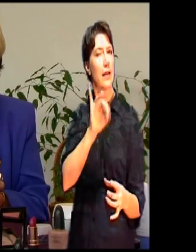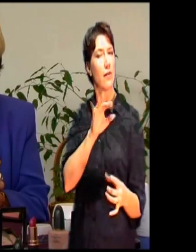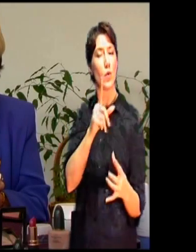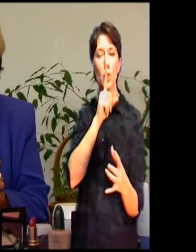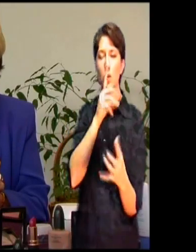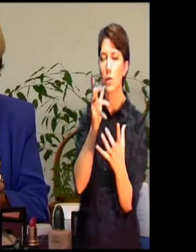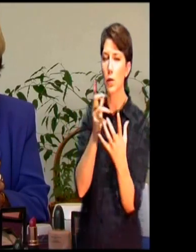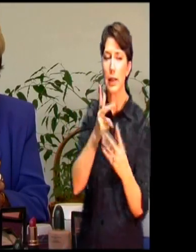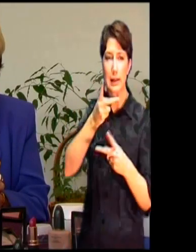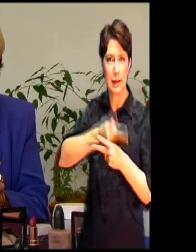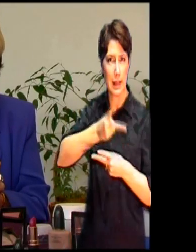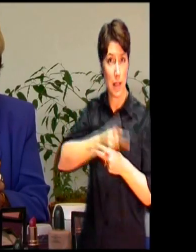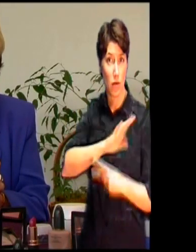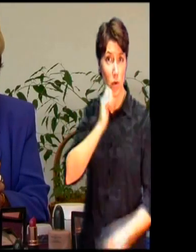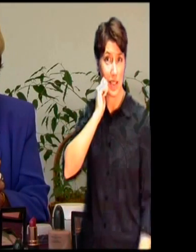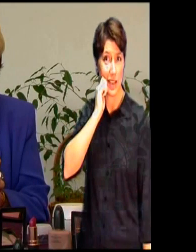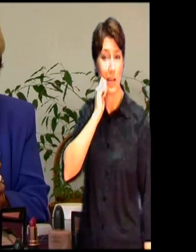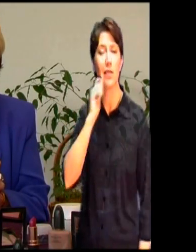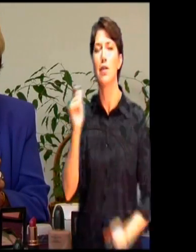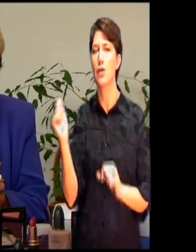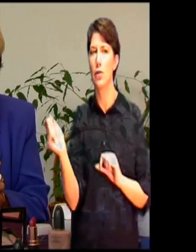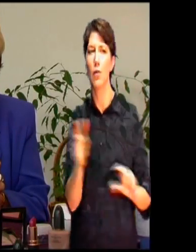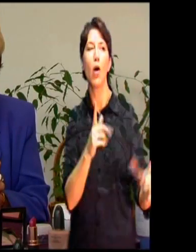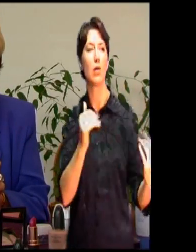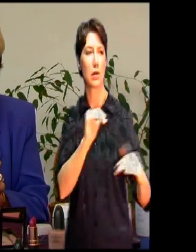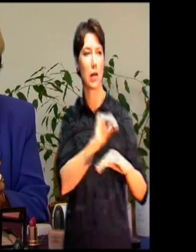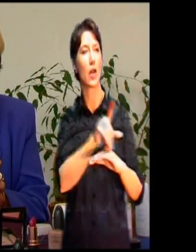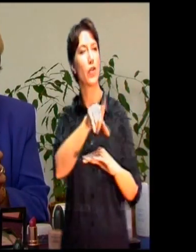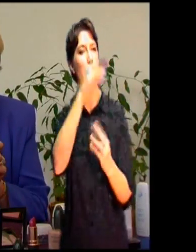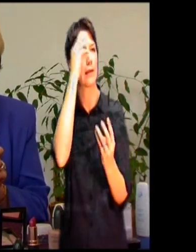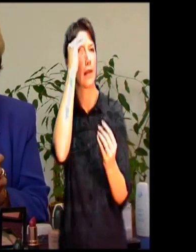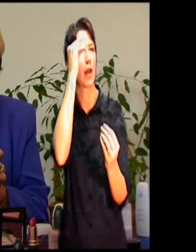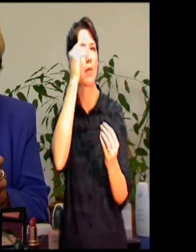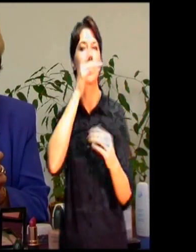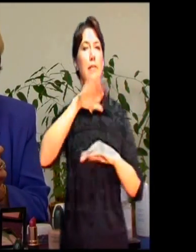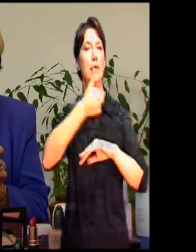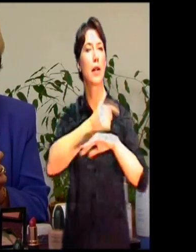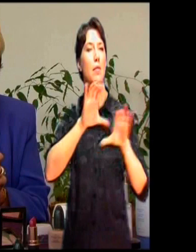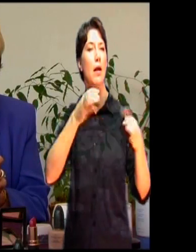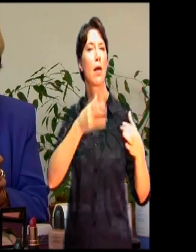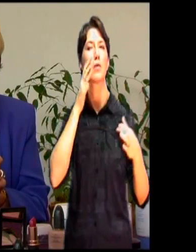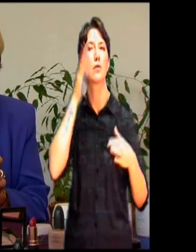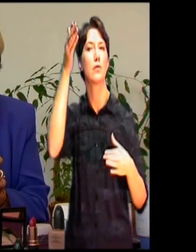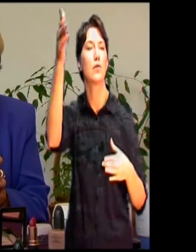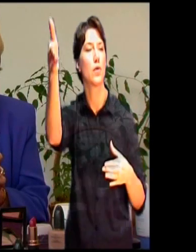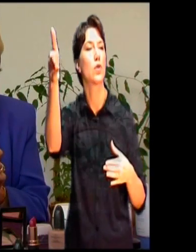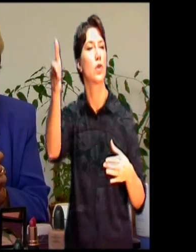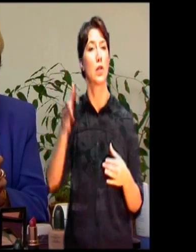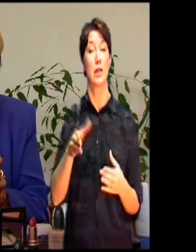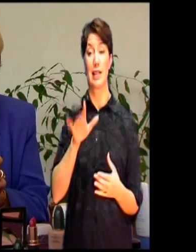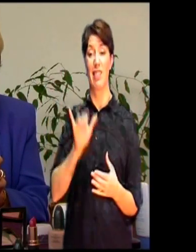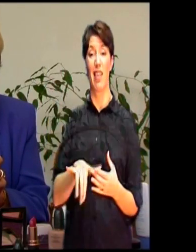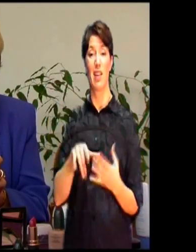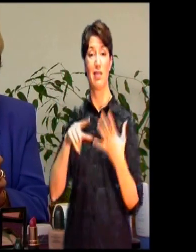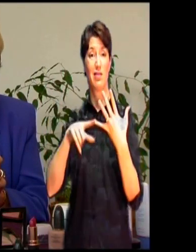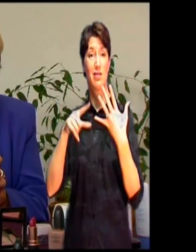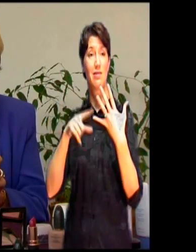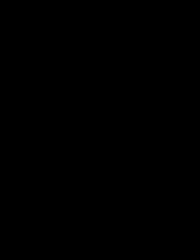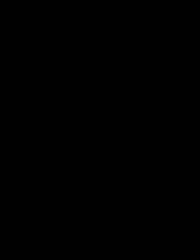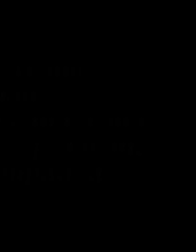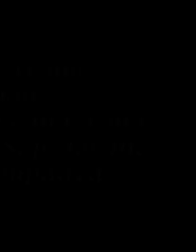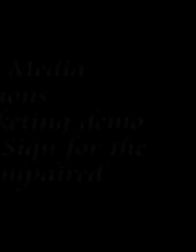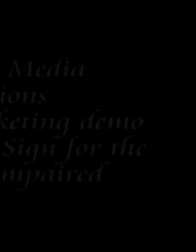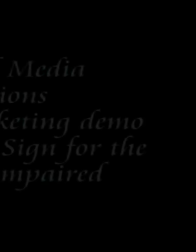care of your skin, all of you should really think about scheduling a class tonight. Because you receive this product as a hostess gift.